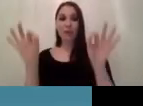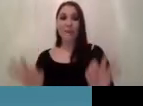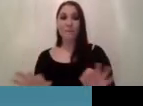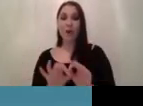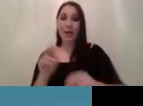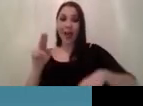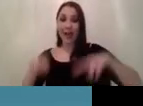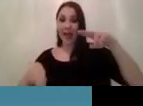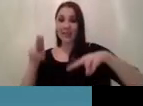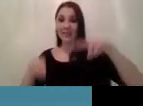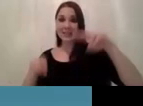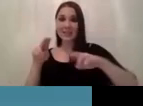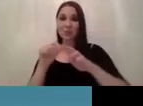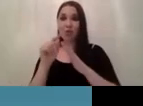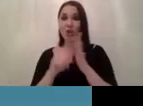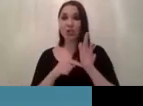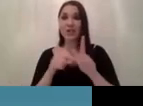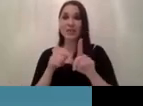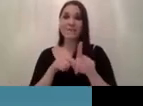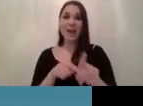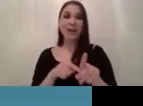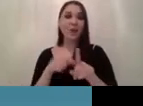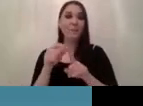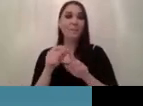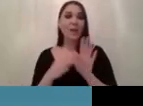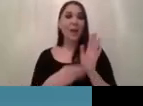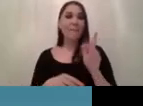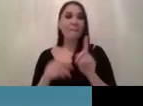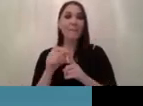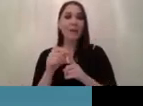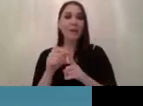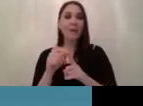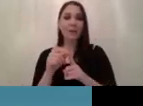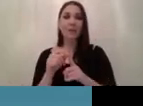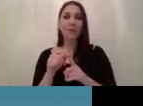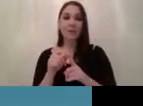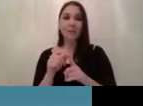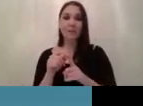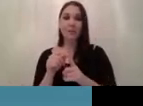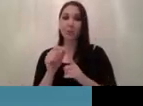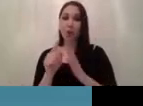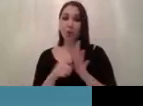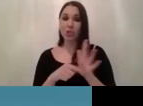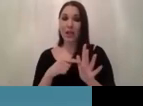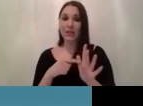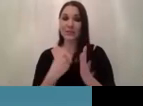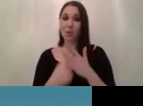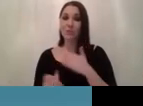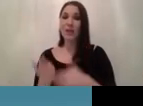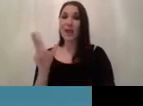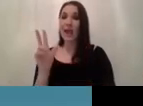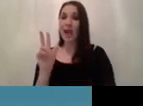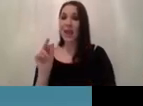those projects who follow the pmp guardrails the traditional waterfall projects only 11 of those